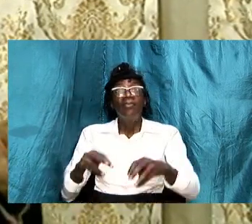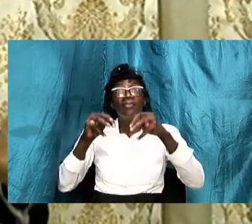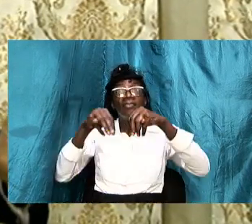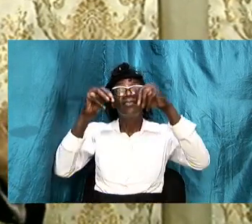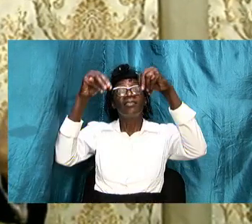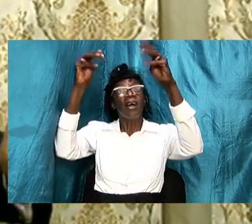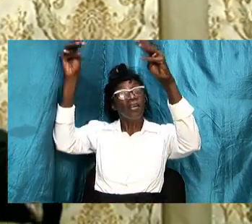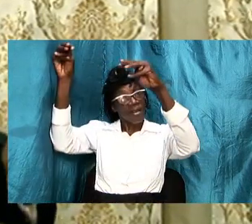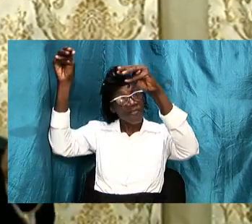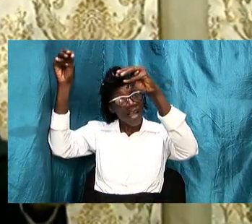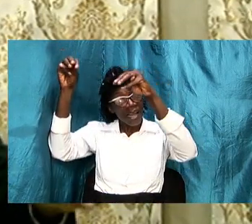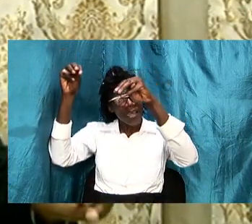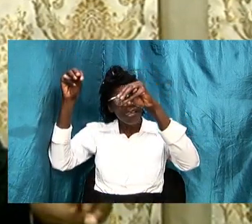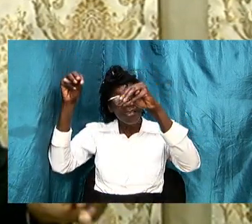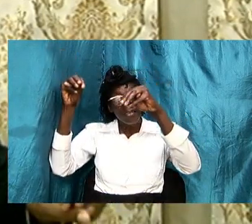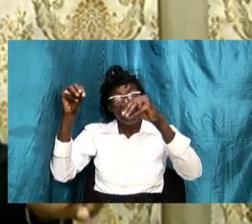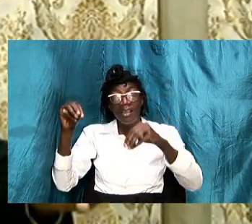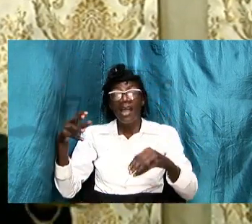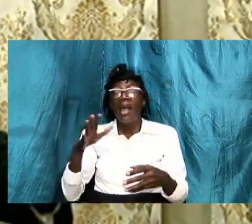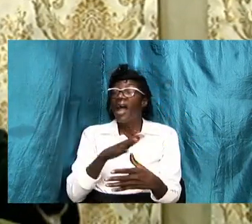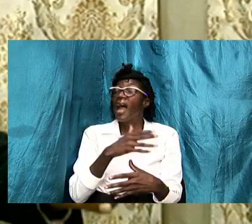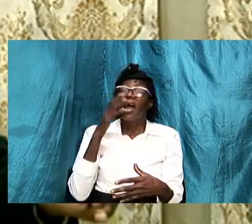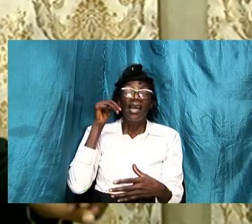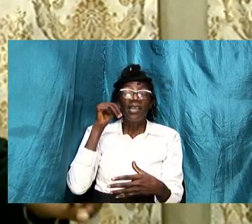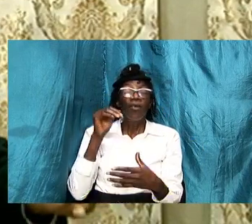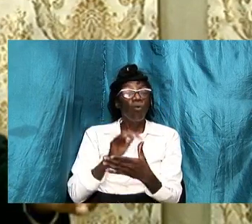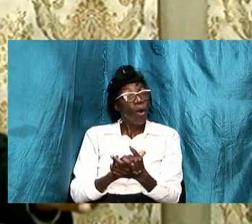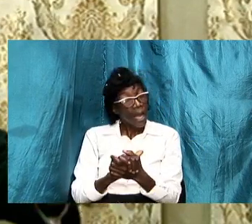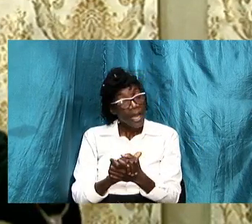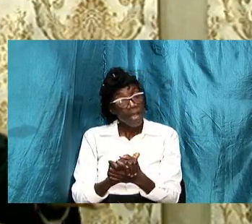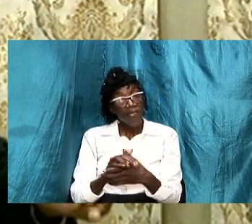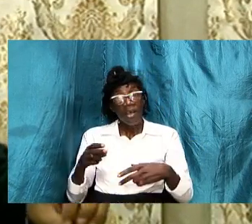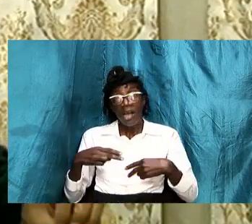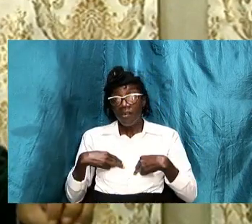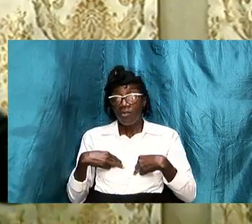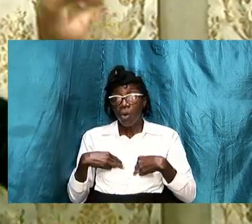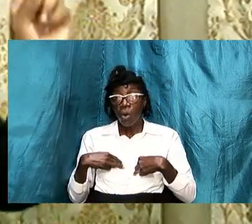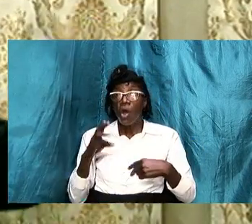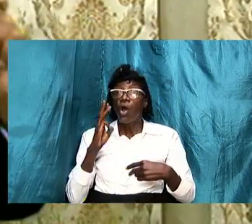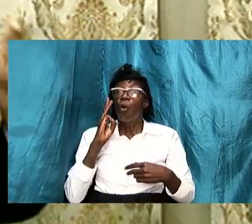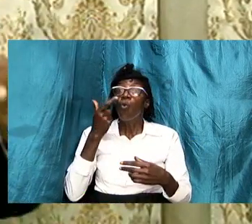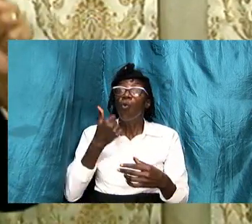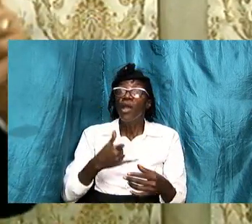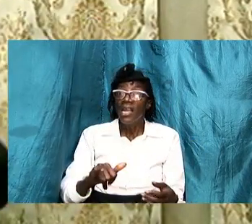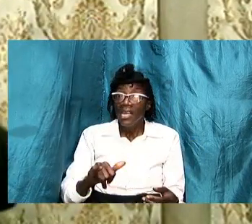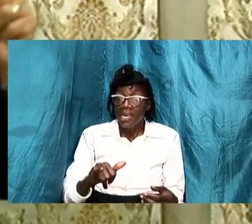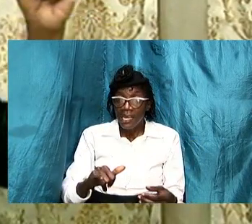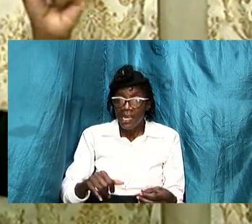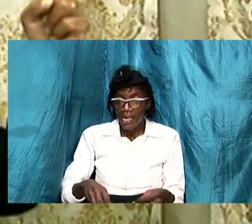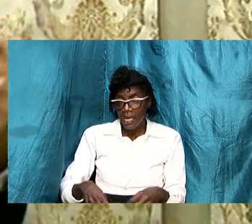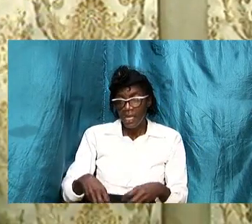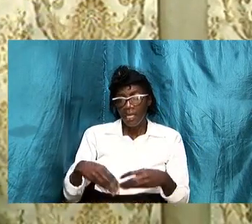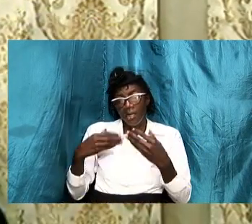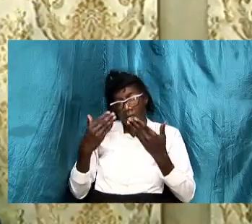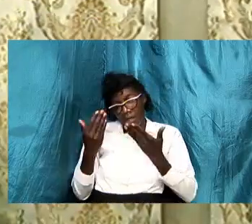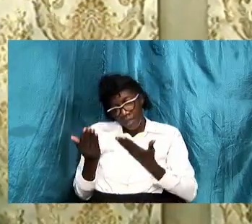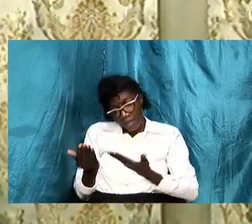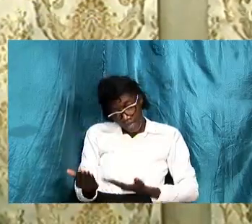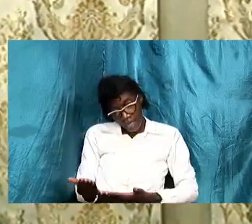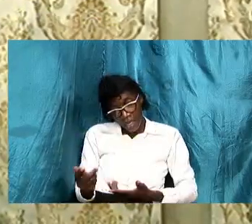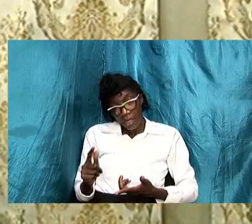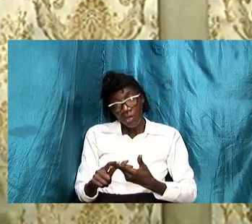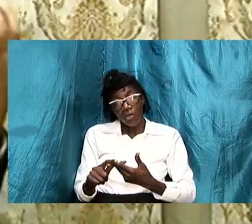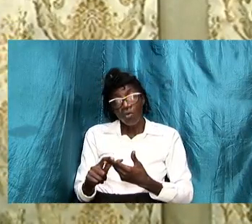and the wife is going to willingly yield to her husband both of them are acts of service